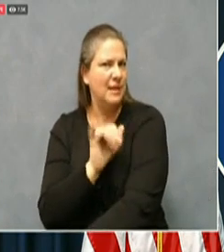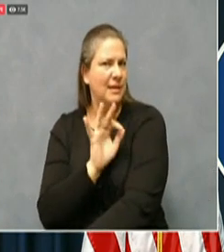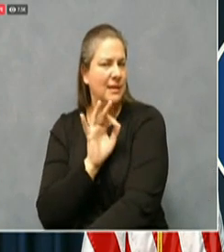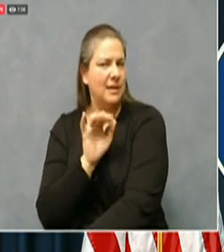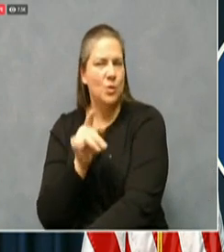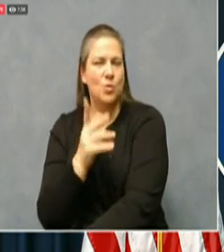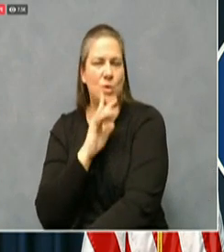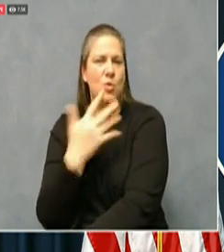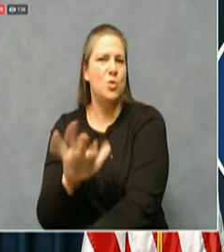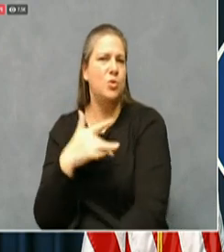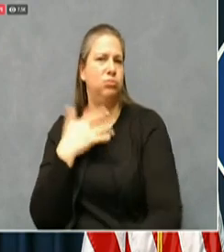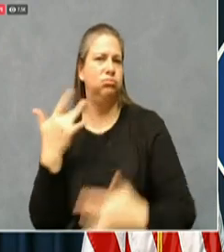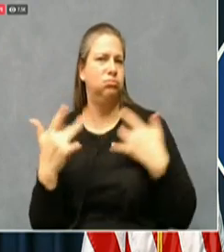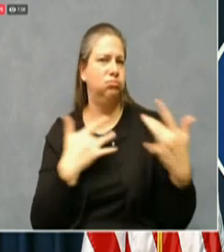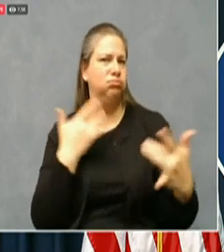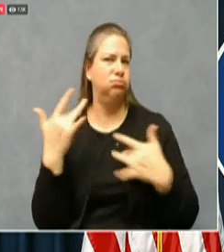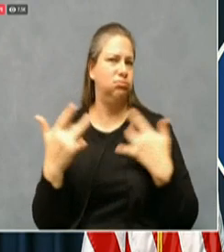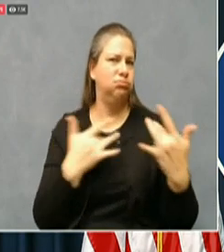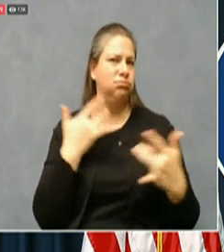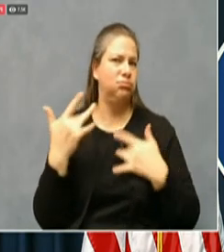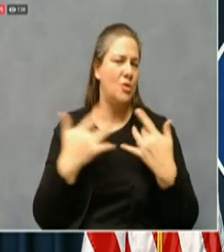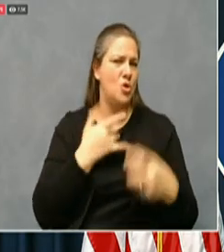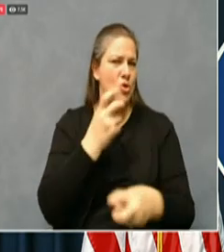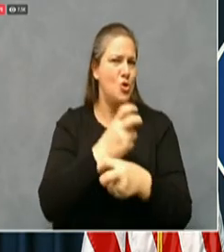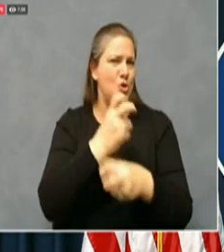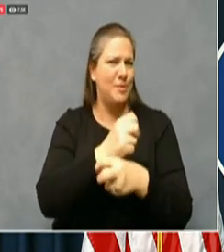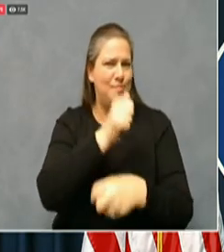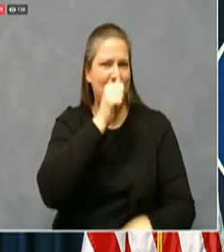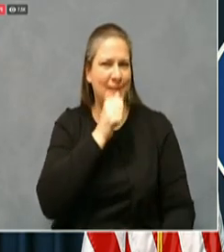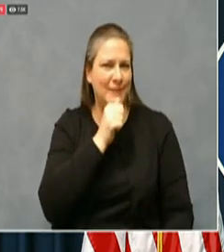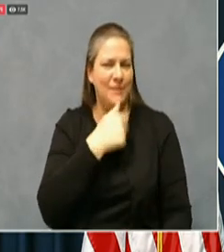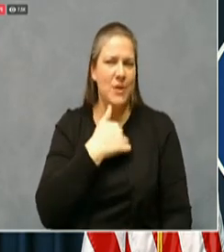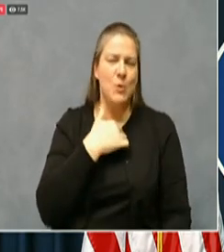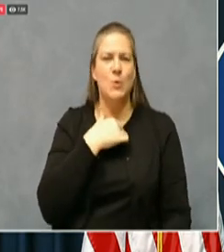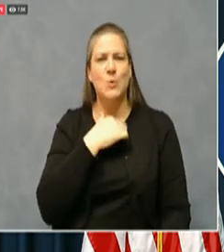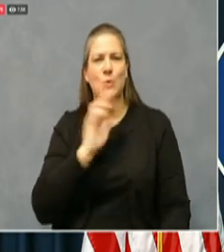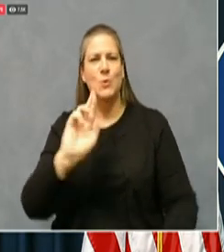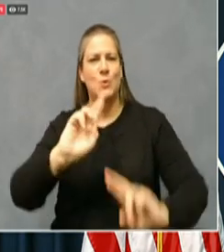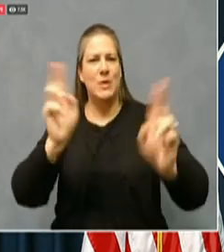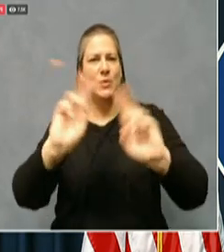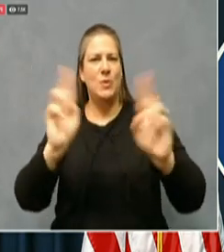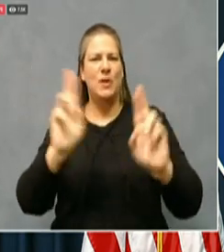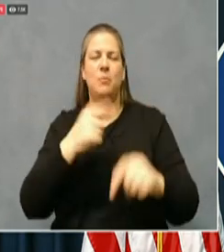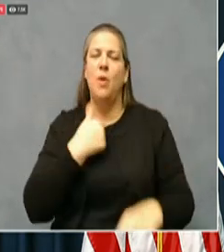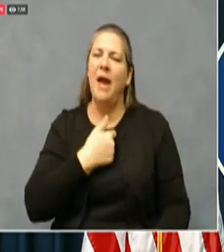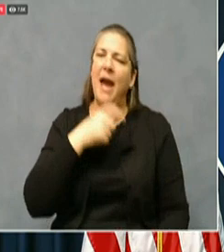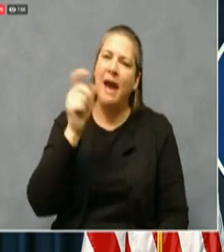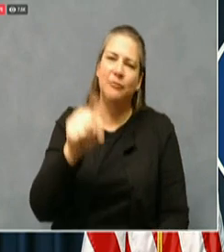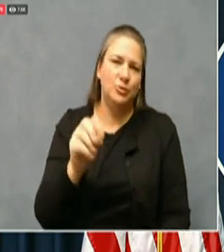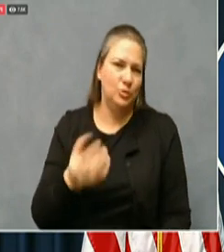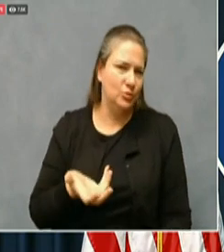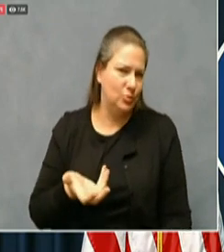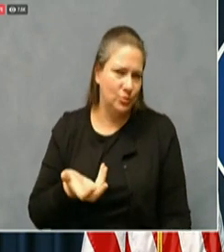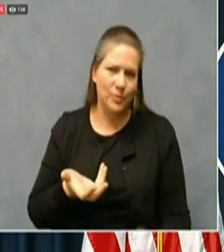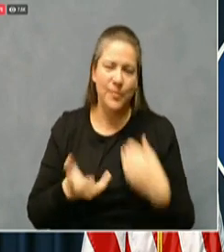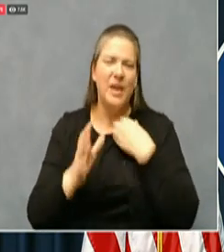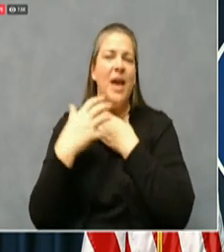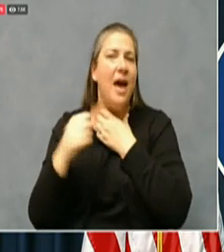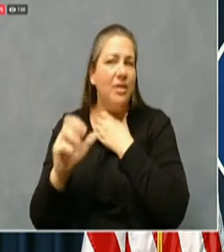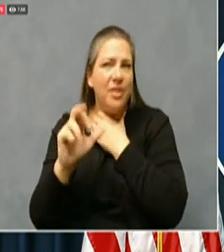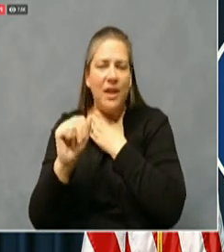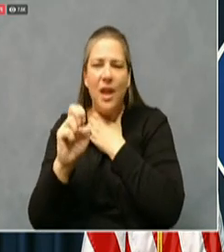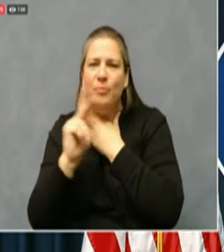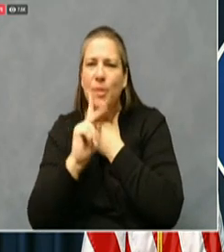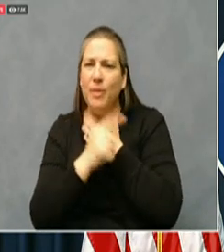but we need to be patient. And that includes both other health care providers, different parts of our population that sure are at